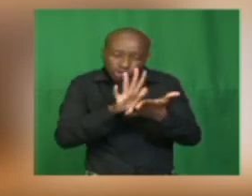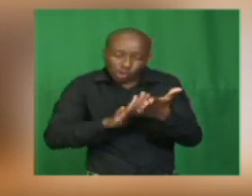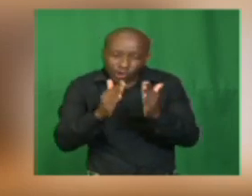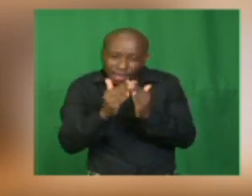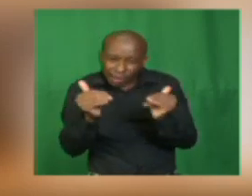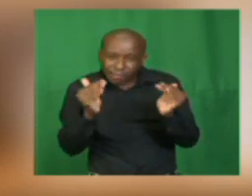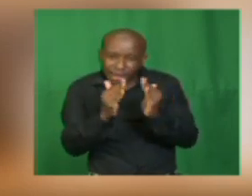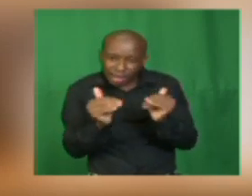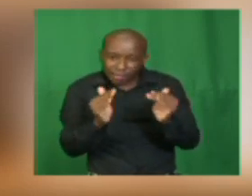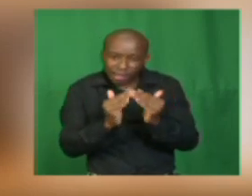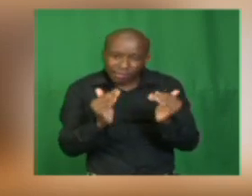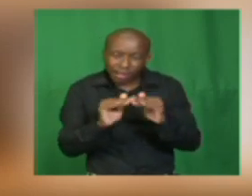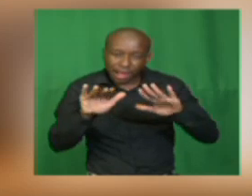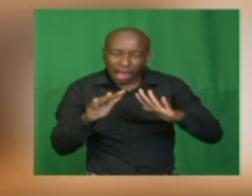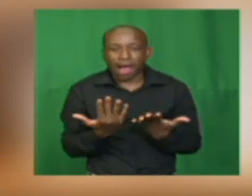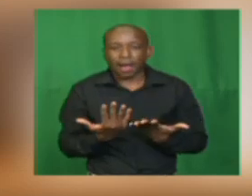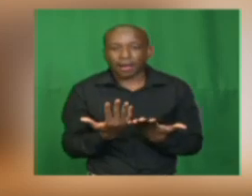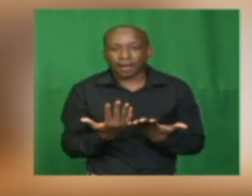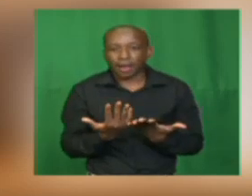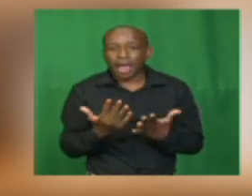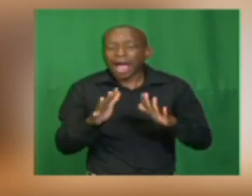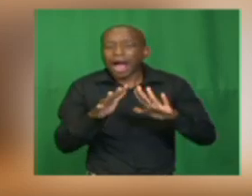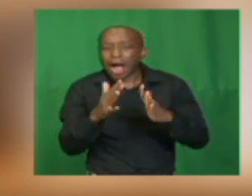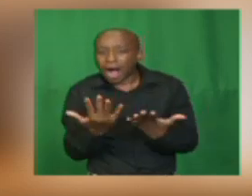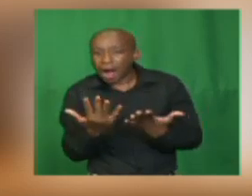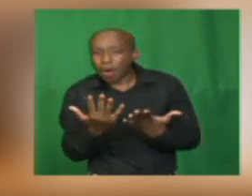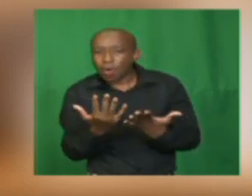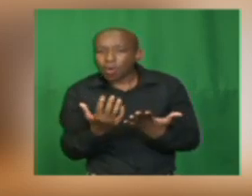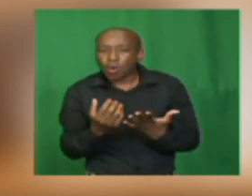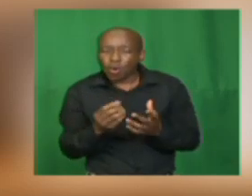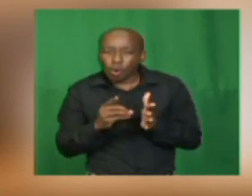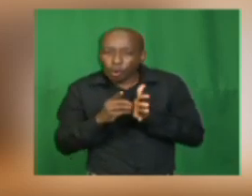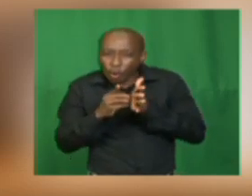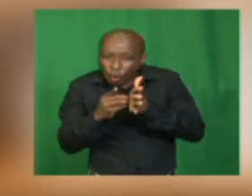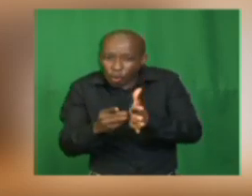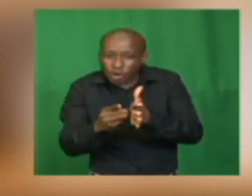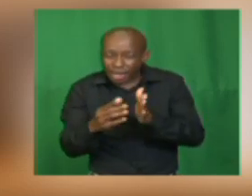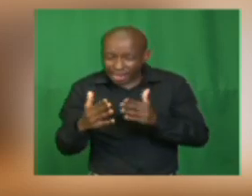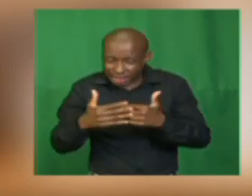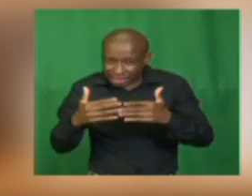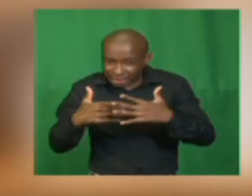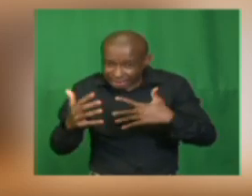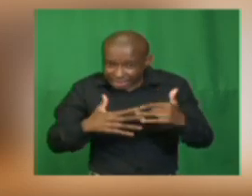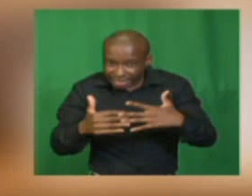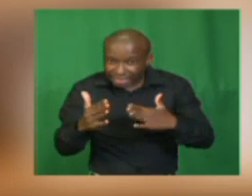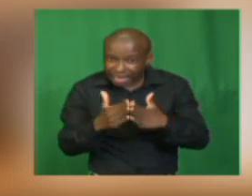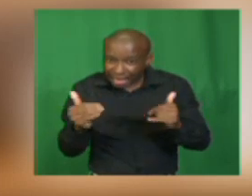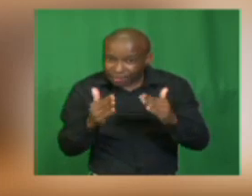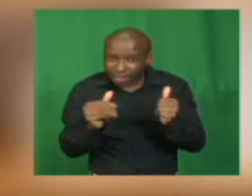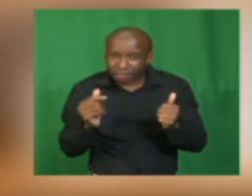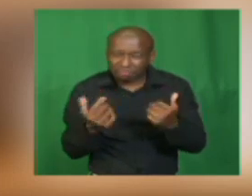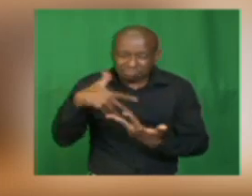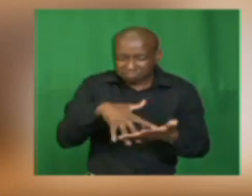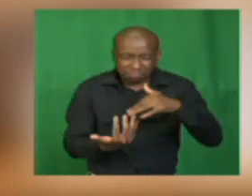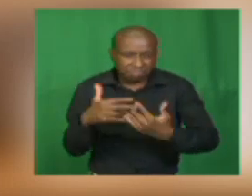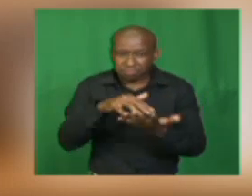the story how the events come the order of the events you don't have to jumble up